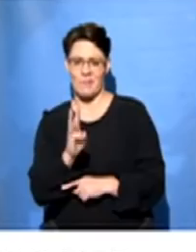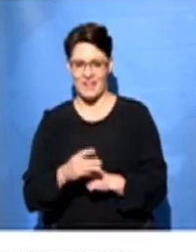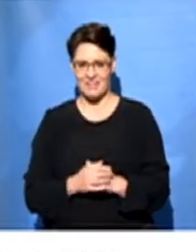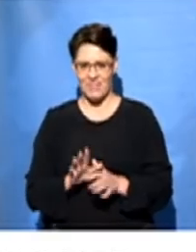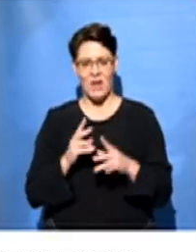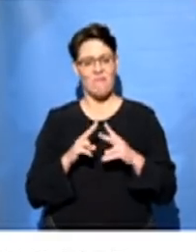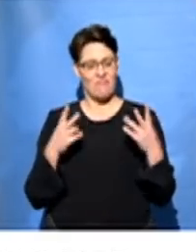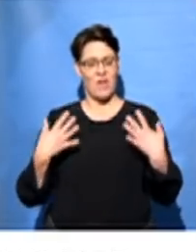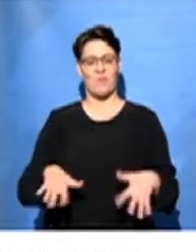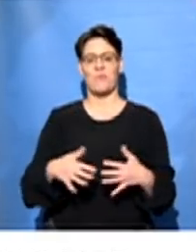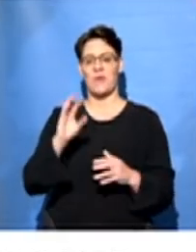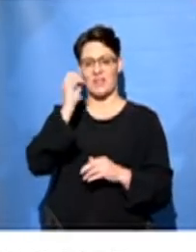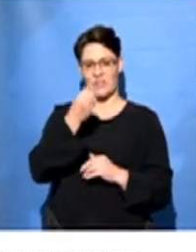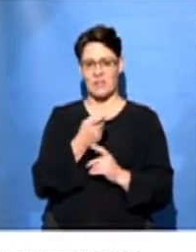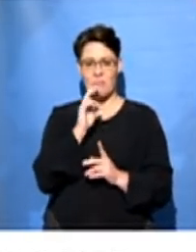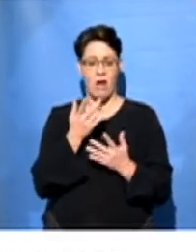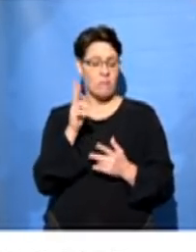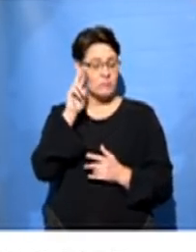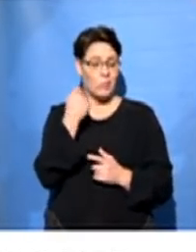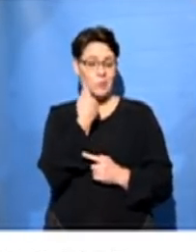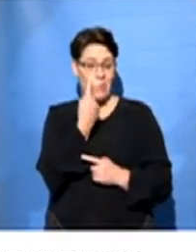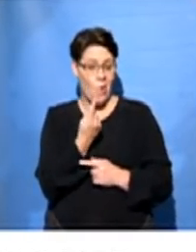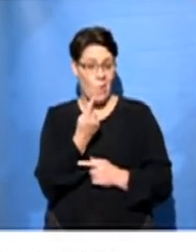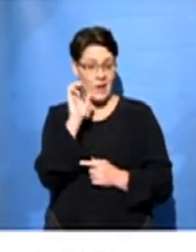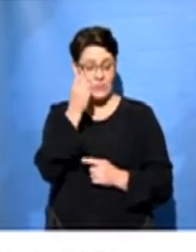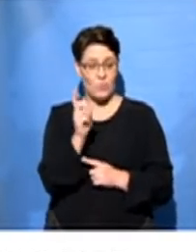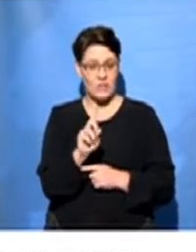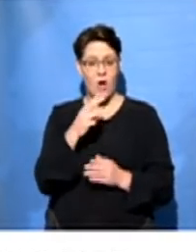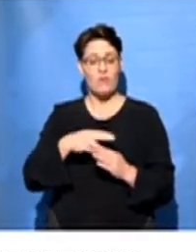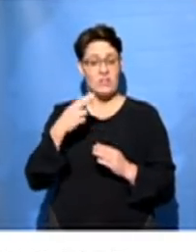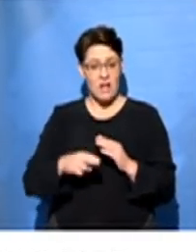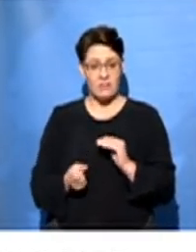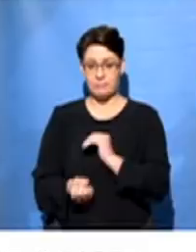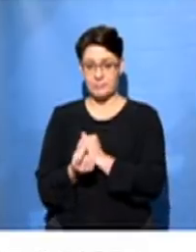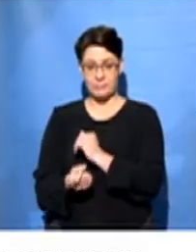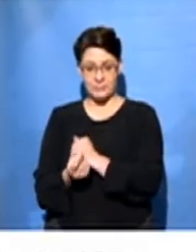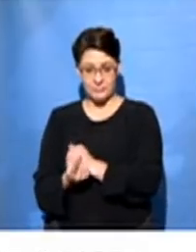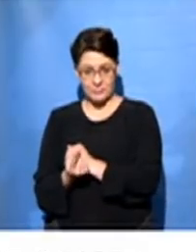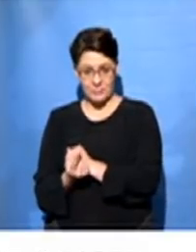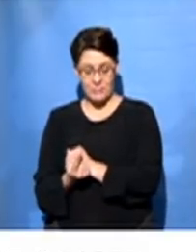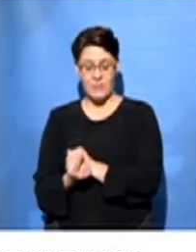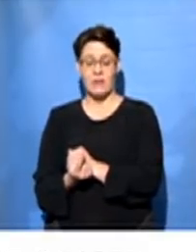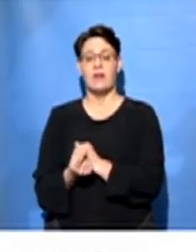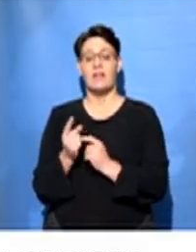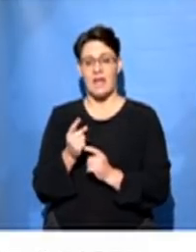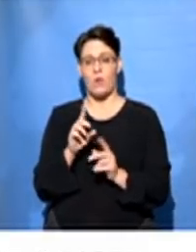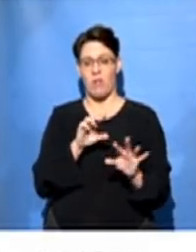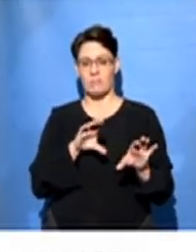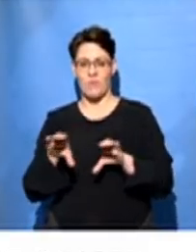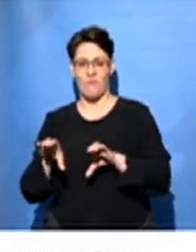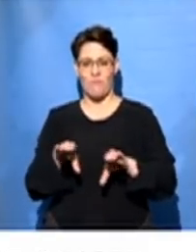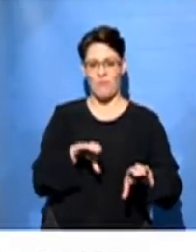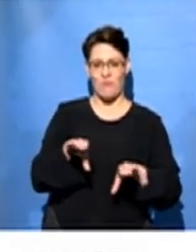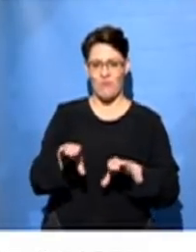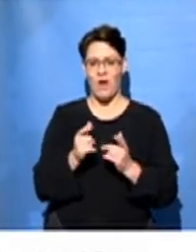Very interesting. Okay. So I suppose tomorrow, what's going to be interesting is once the results starts coming through, these are going to start to shift.